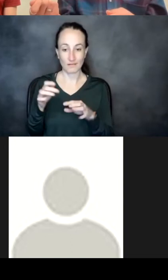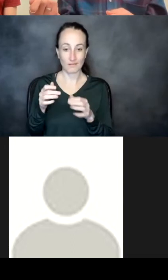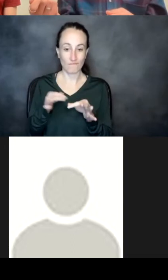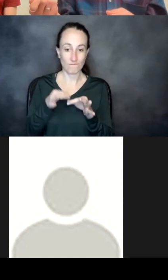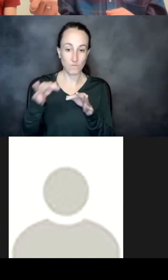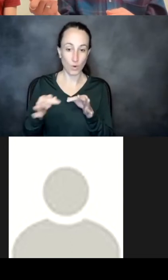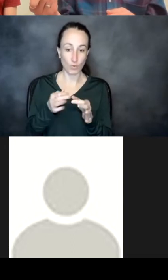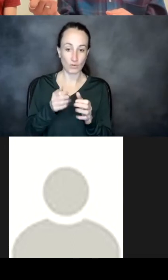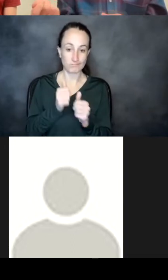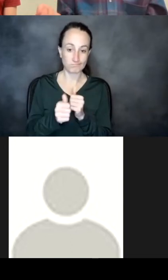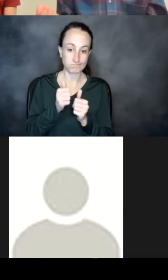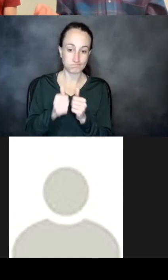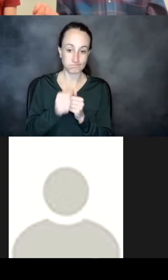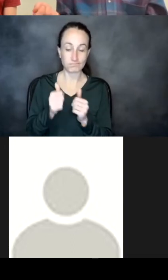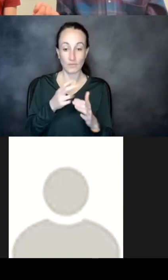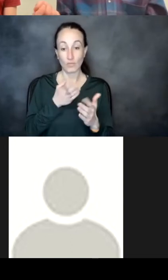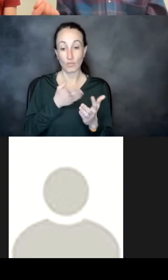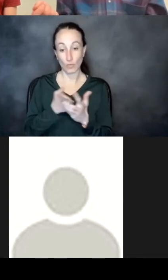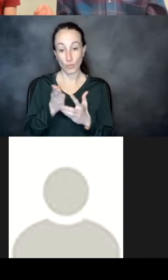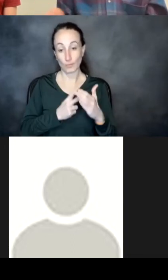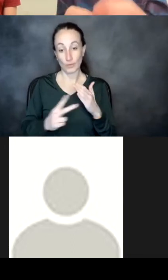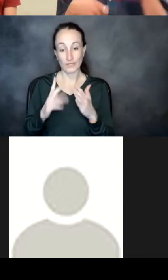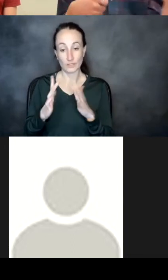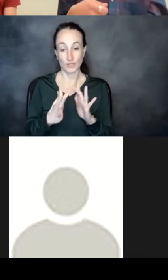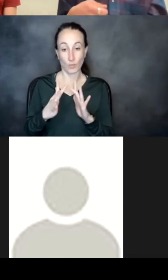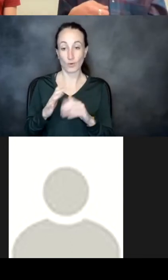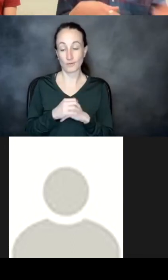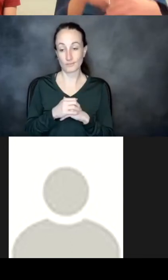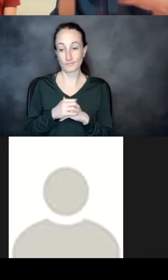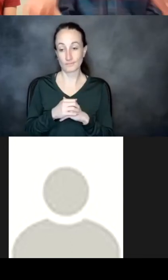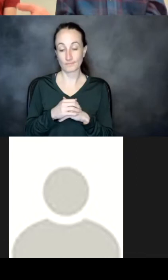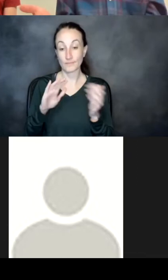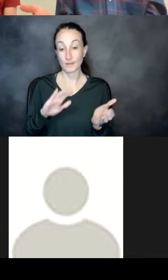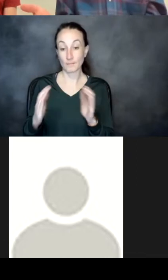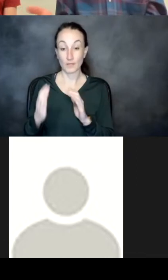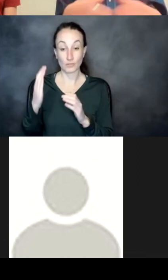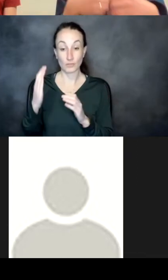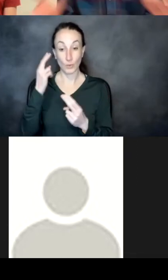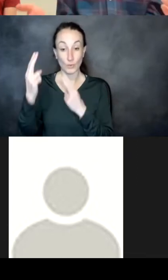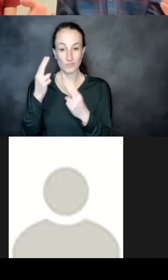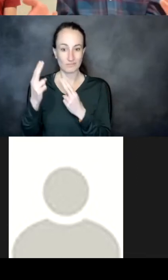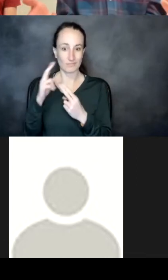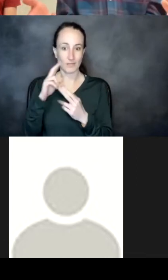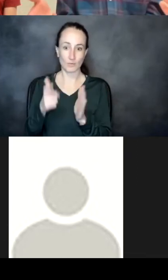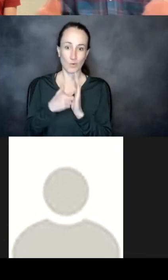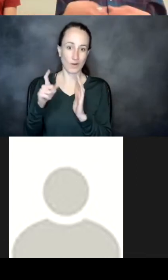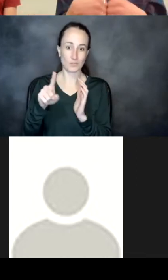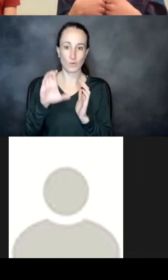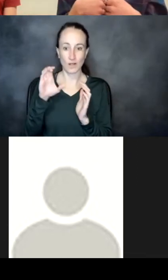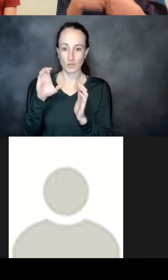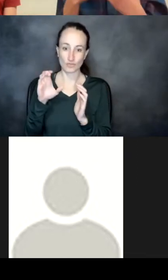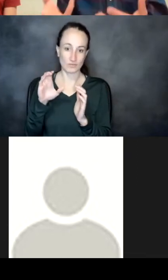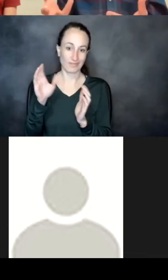through a structure prediction network um whereas hallucination requires like maybe hundreds to thousands of passes